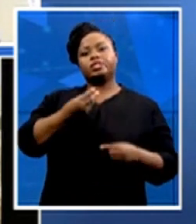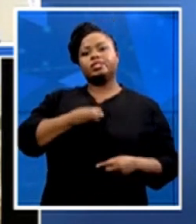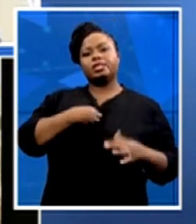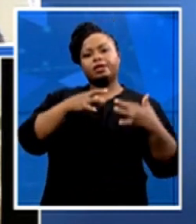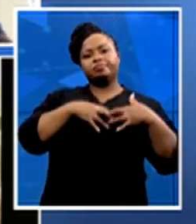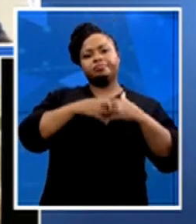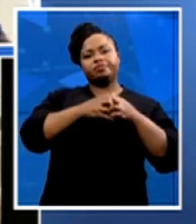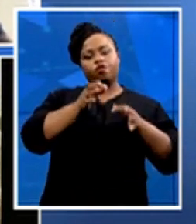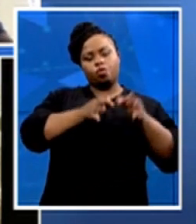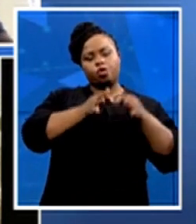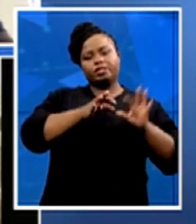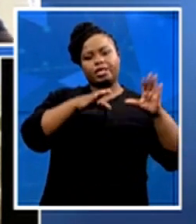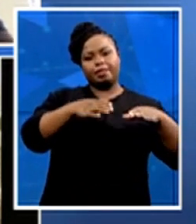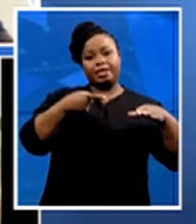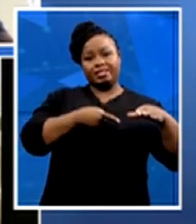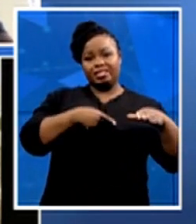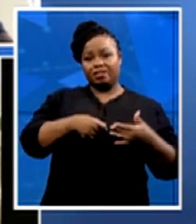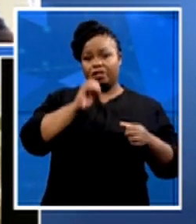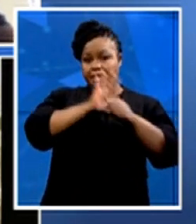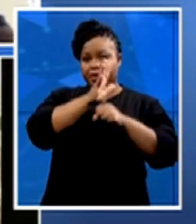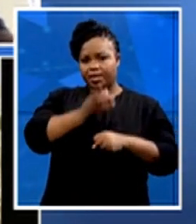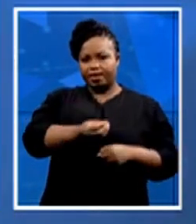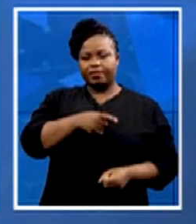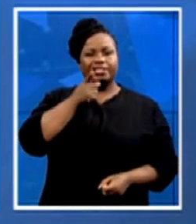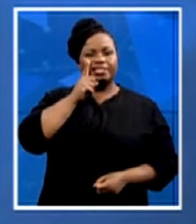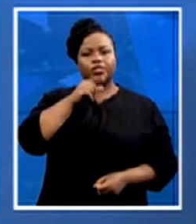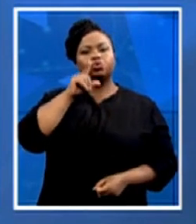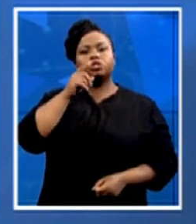making an impact. Let's take a look at some of the tweets that have come through.